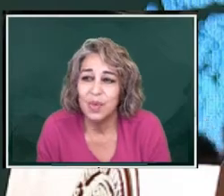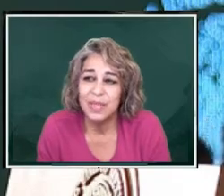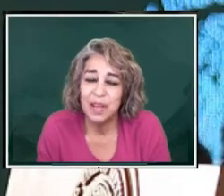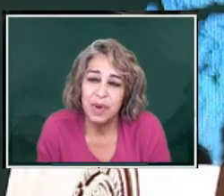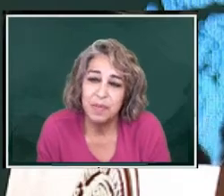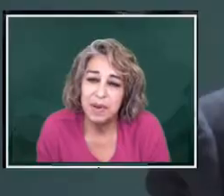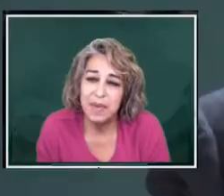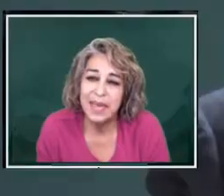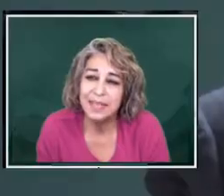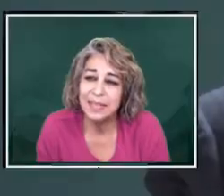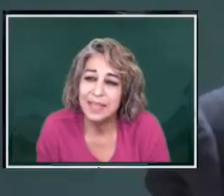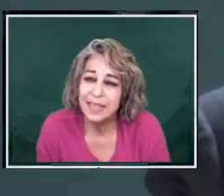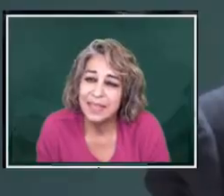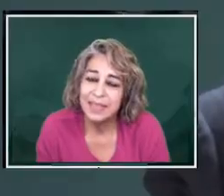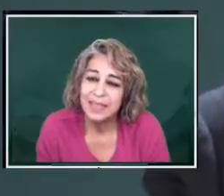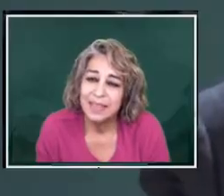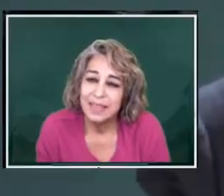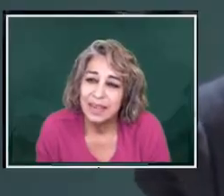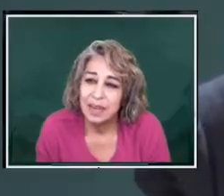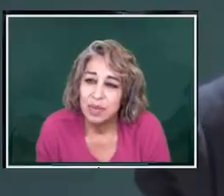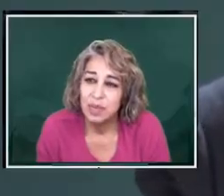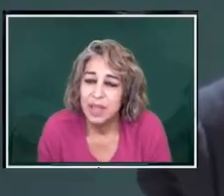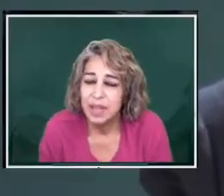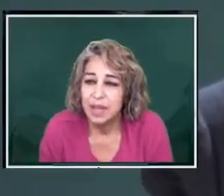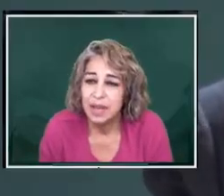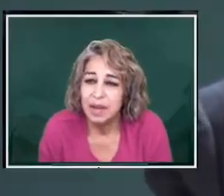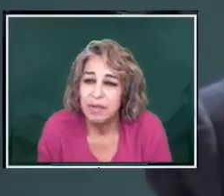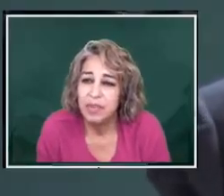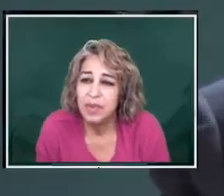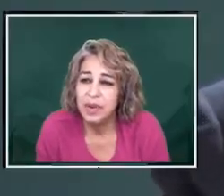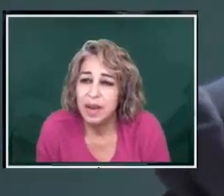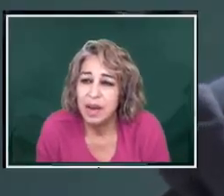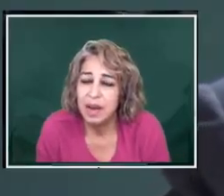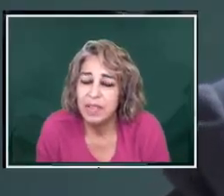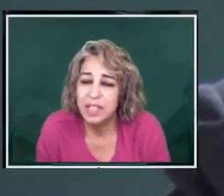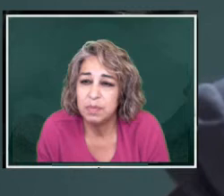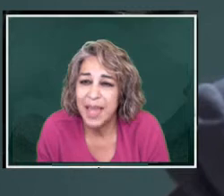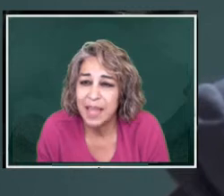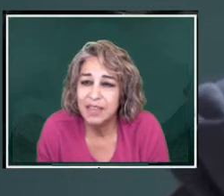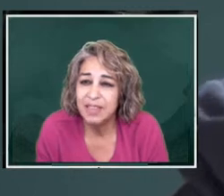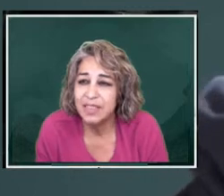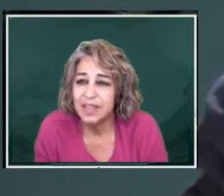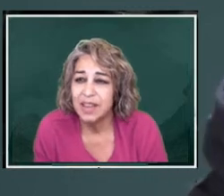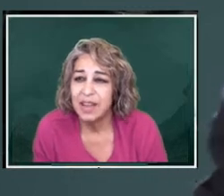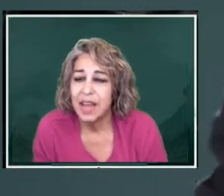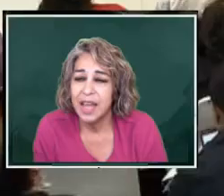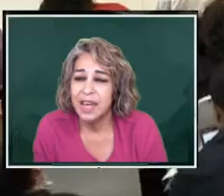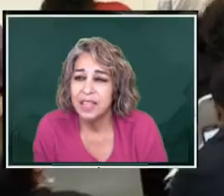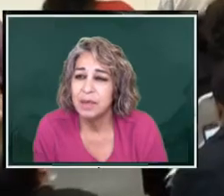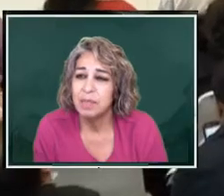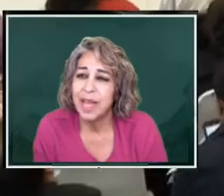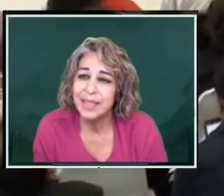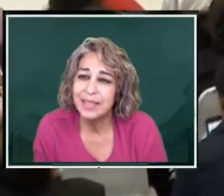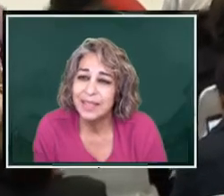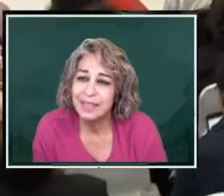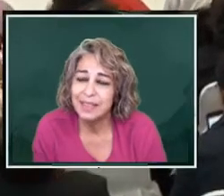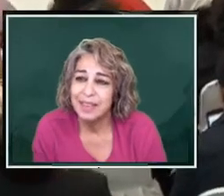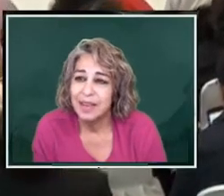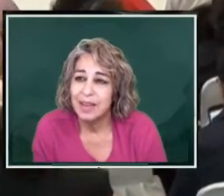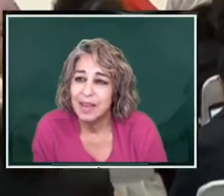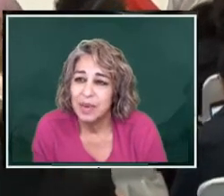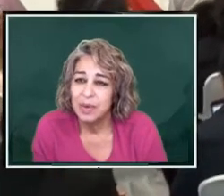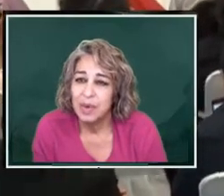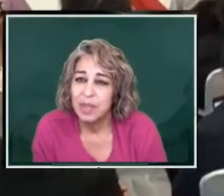or what's already been mixed, with the food of the Spaniards, and in some cases,